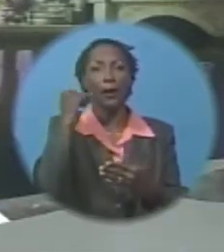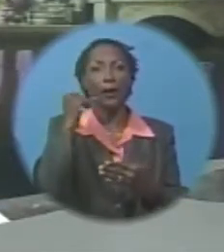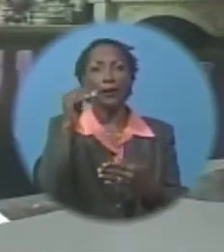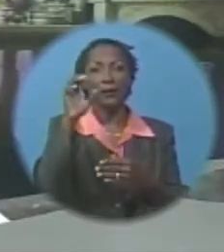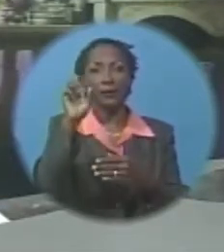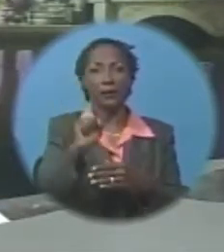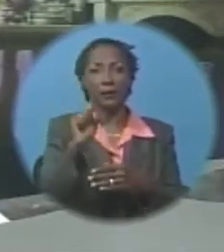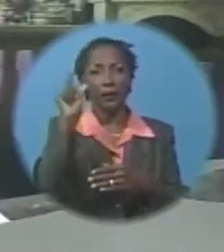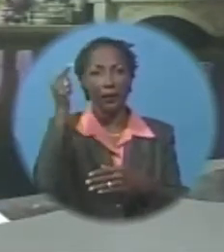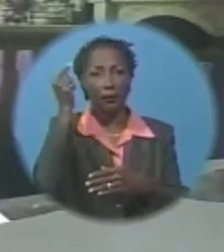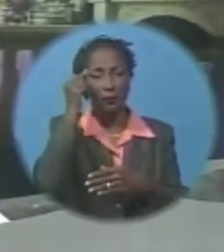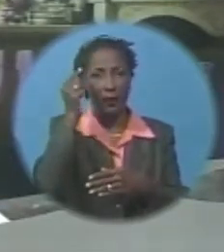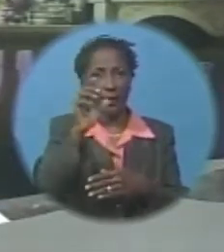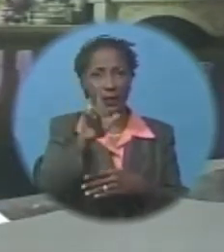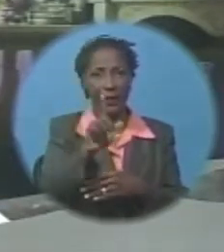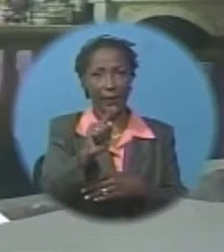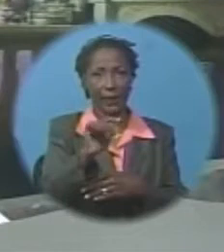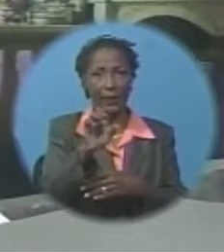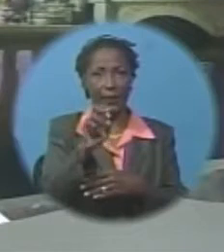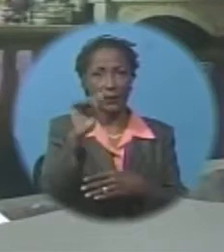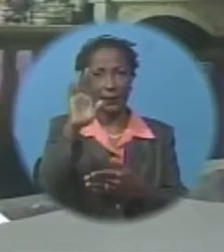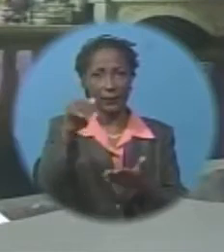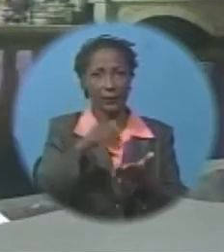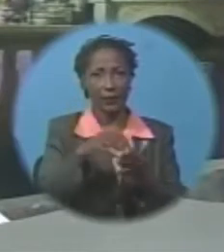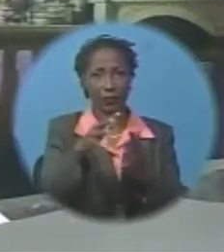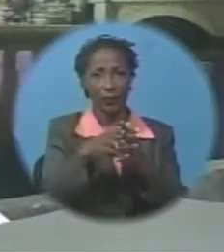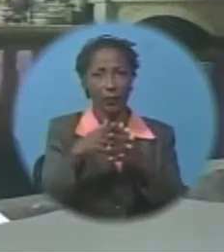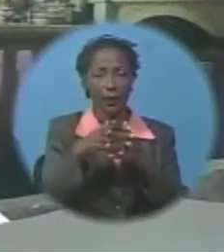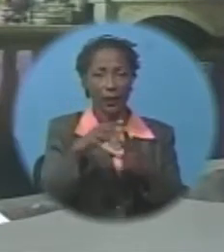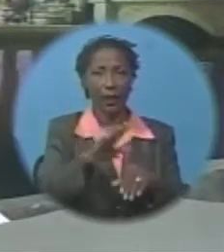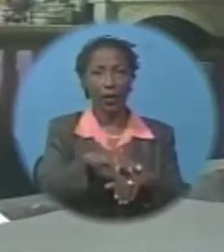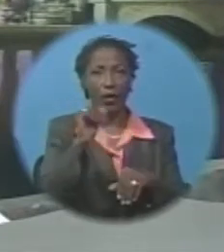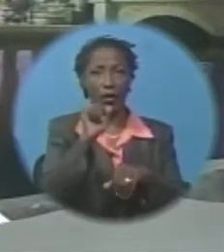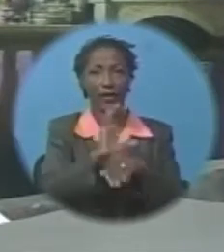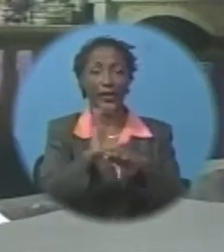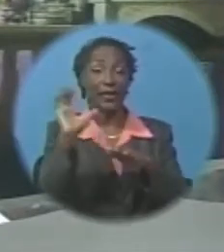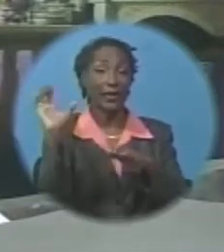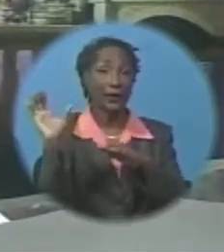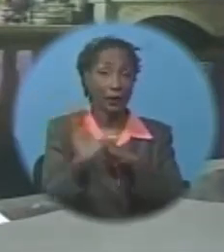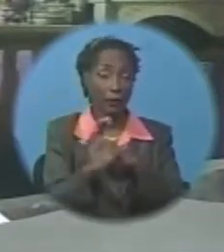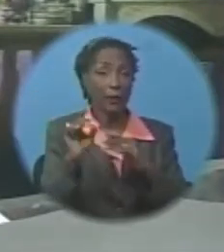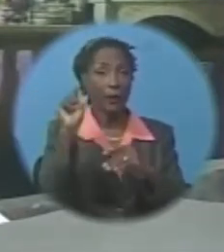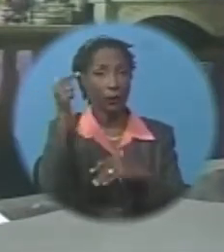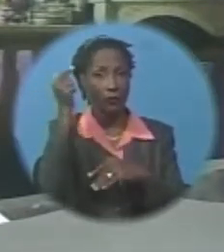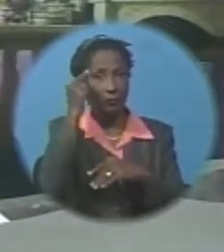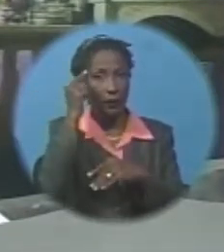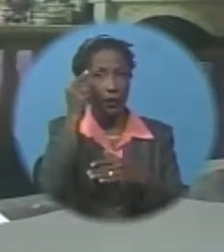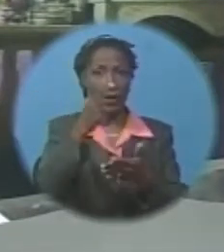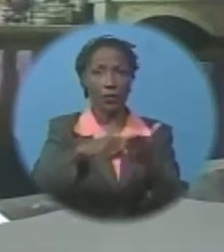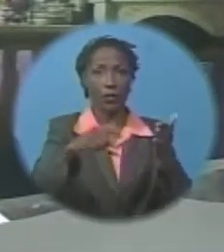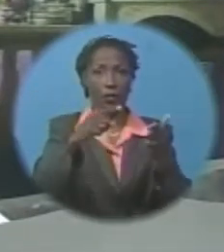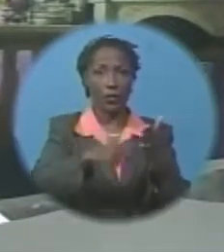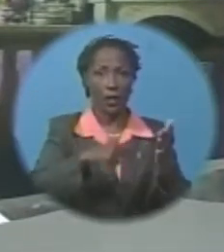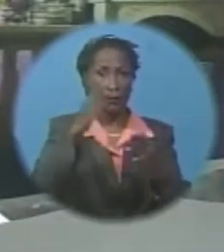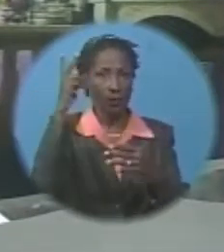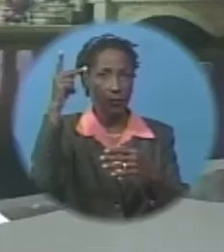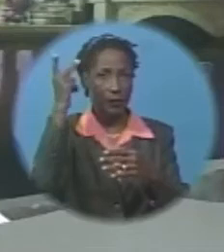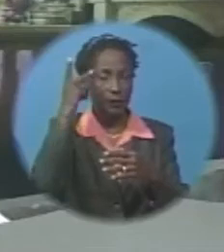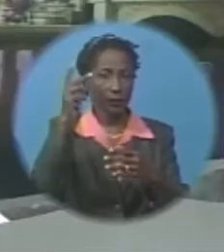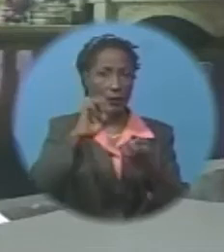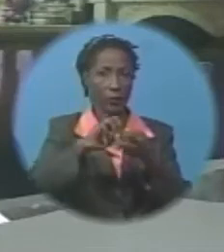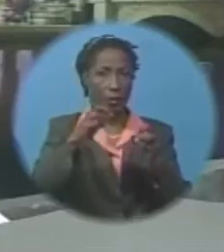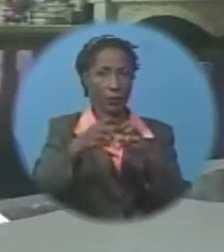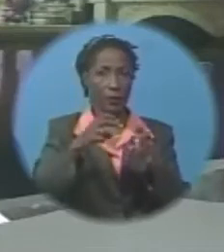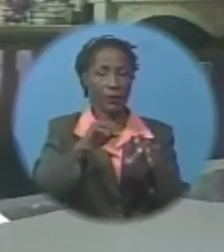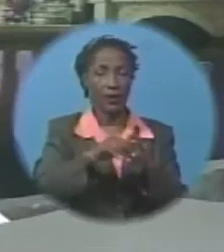Central America have called on Caribbean governments to openly condemn the ongoing political unrest in Venezuela. In an open